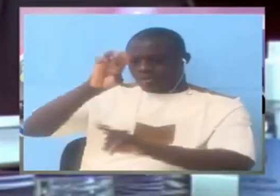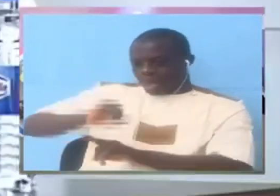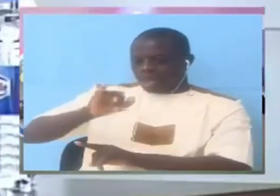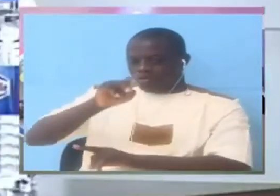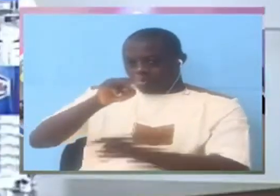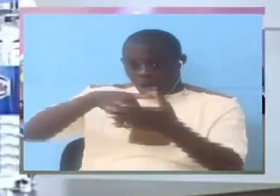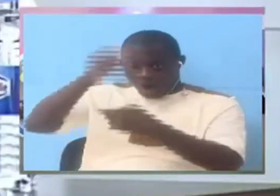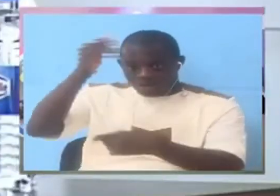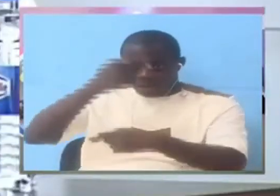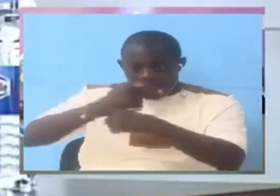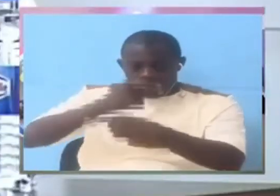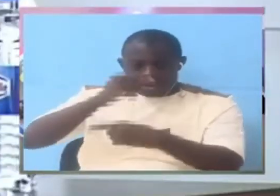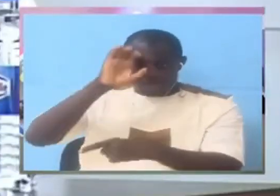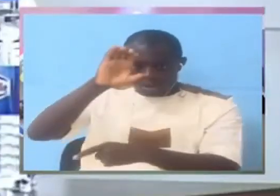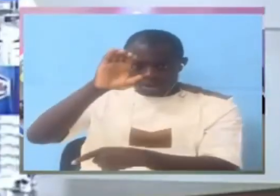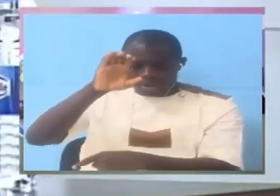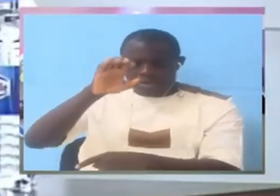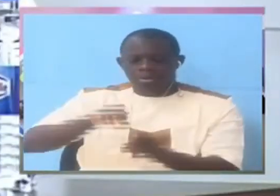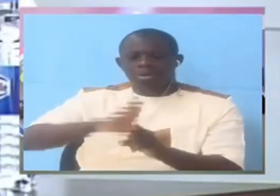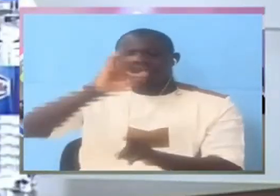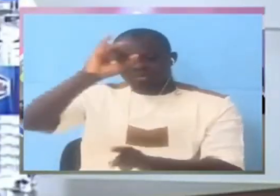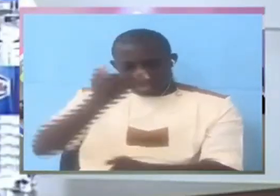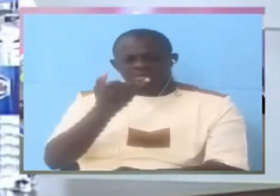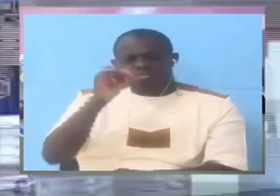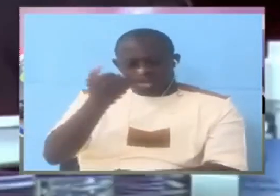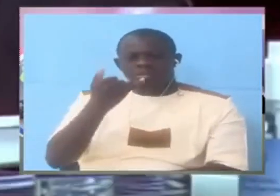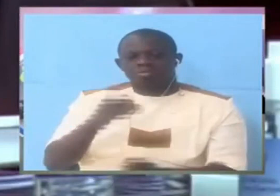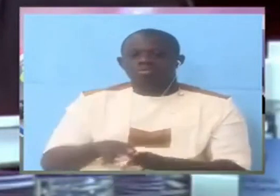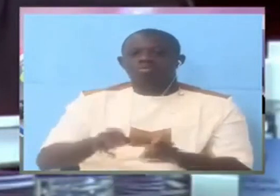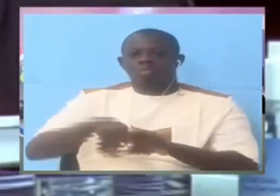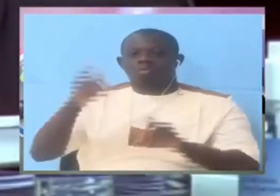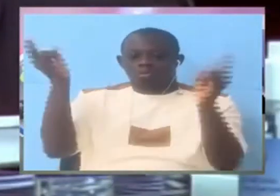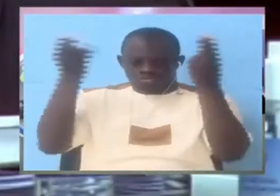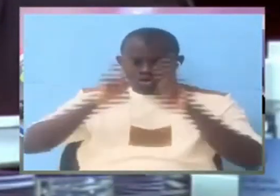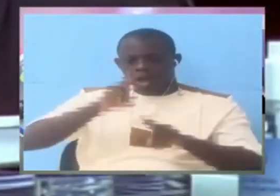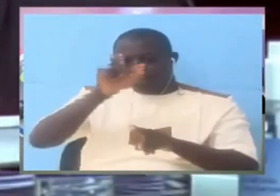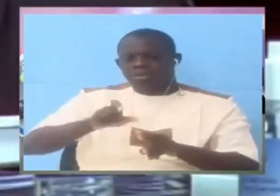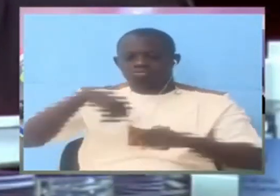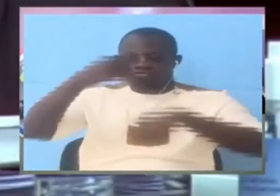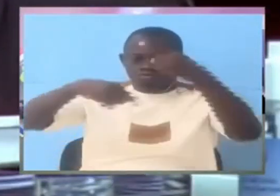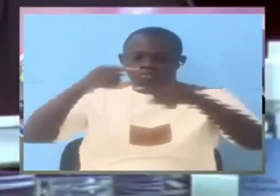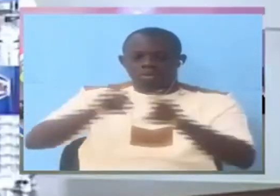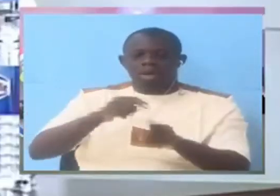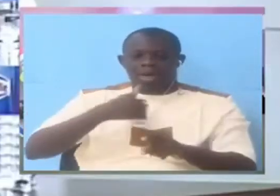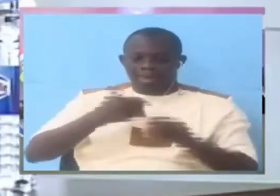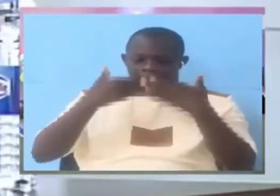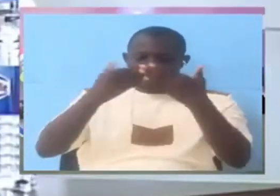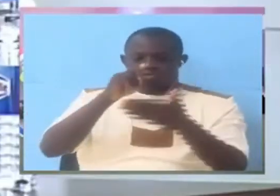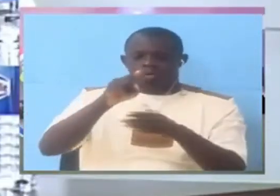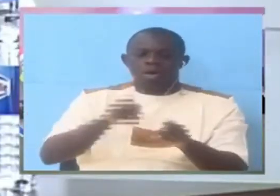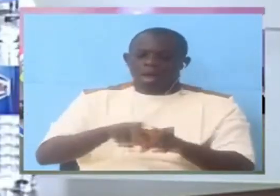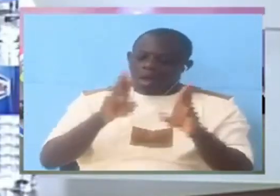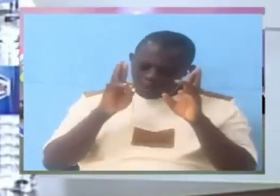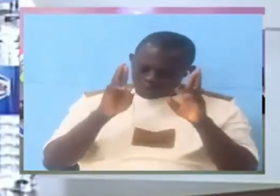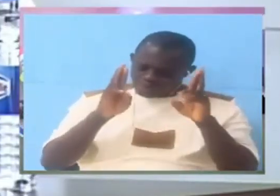rock on a bank web and tell the bank definitely yes continue I told you this I said I wish I can lay